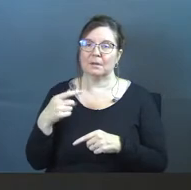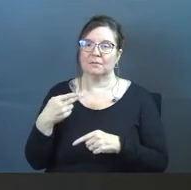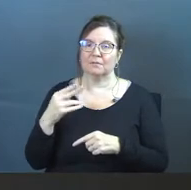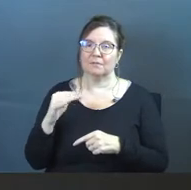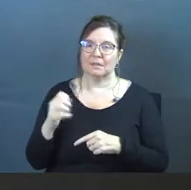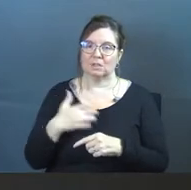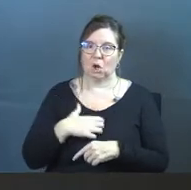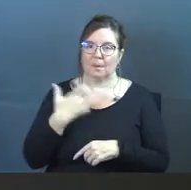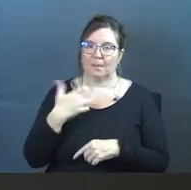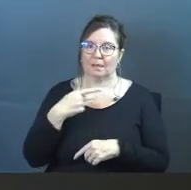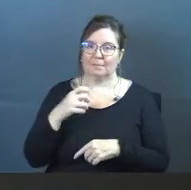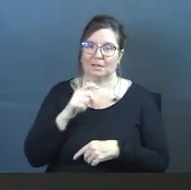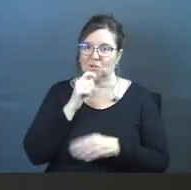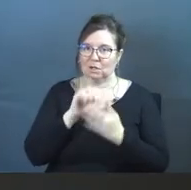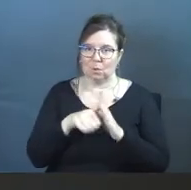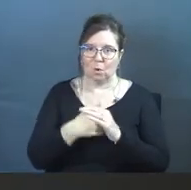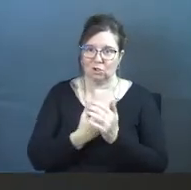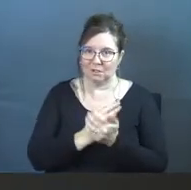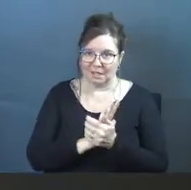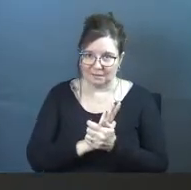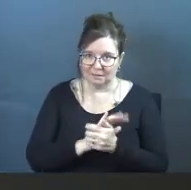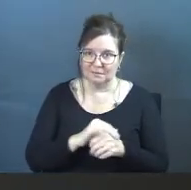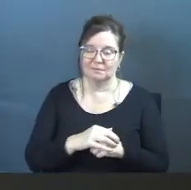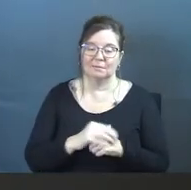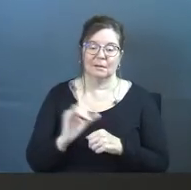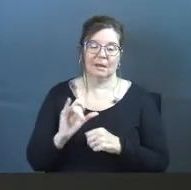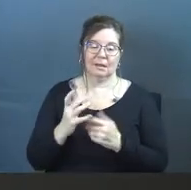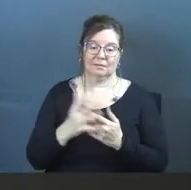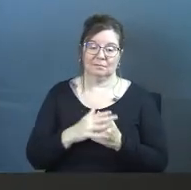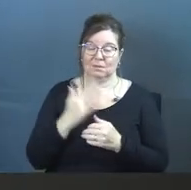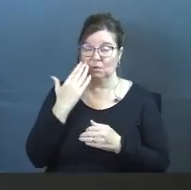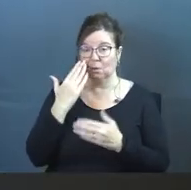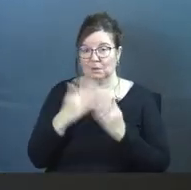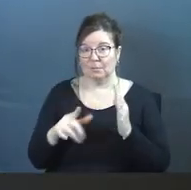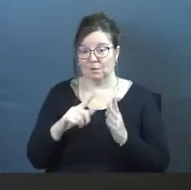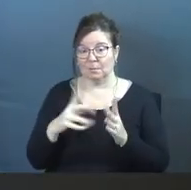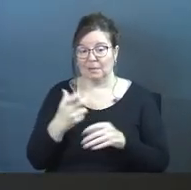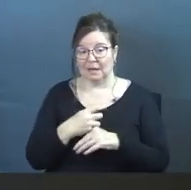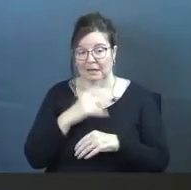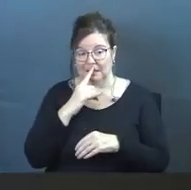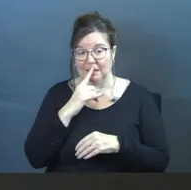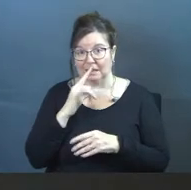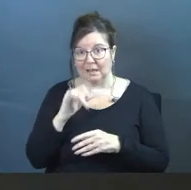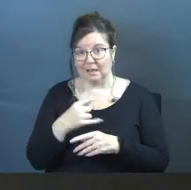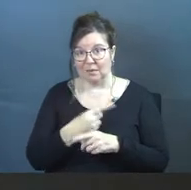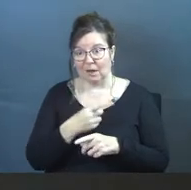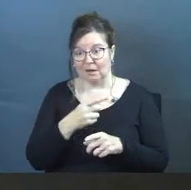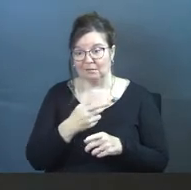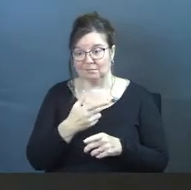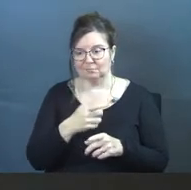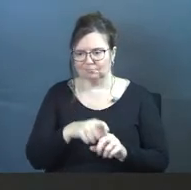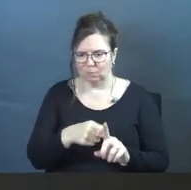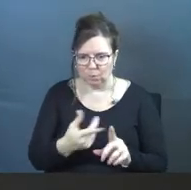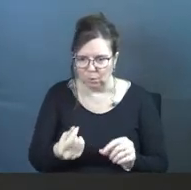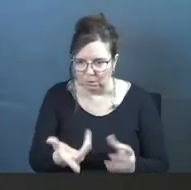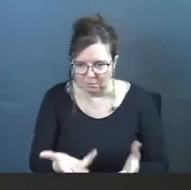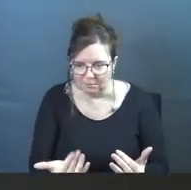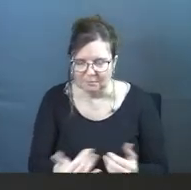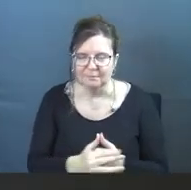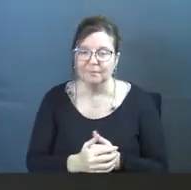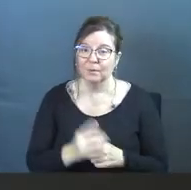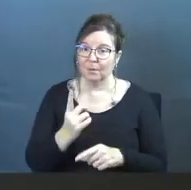Pharisees are mad that Peter didn't wash his hands. All right? Like y'all know some of y'all be getting on your kids like that, right? You're like, what are you doing?